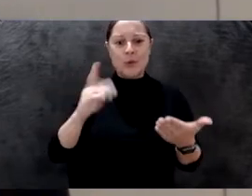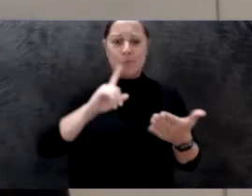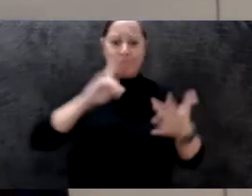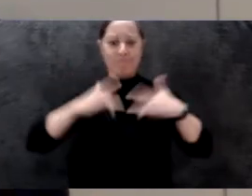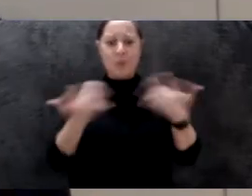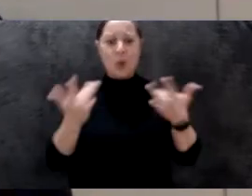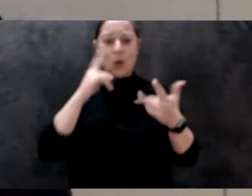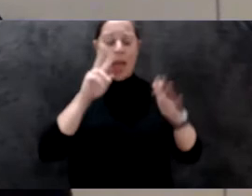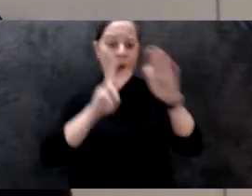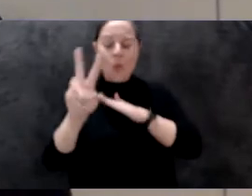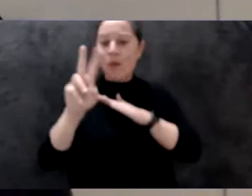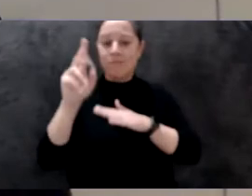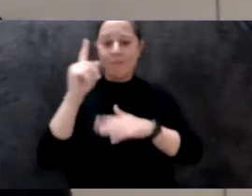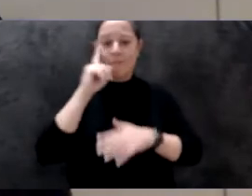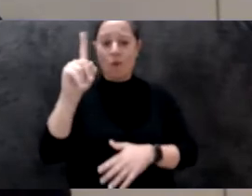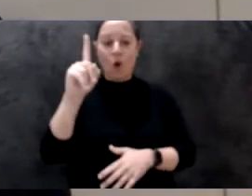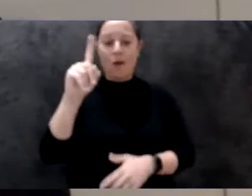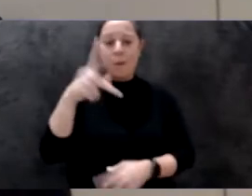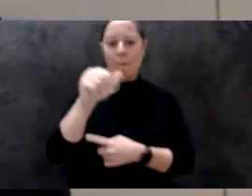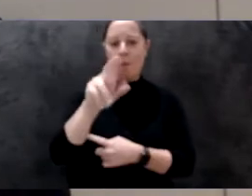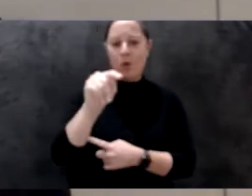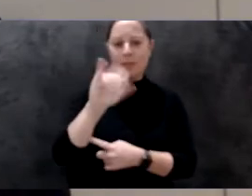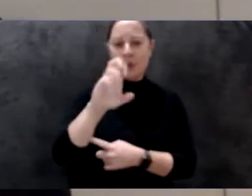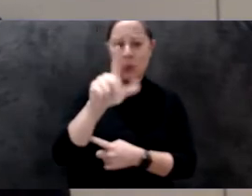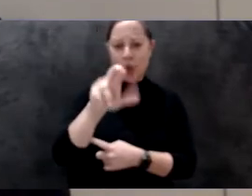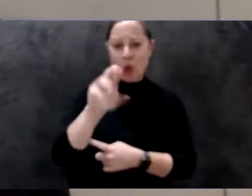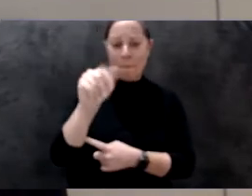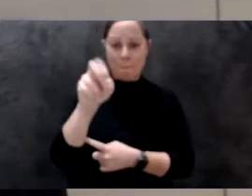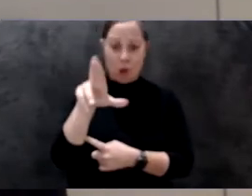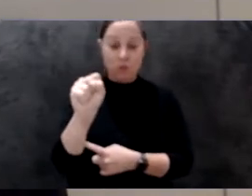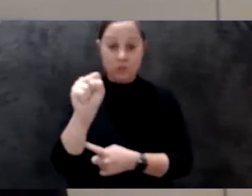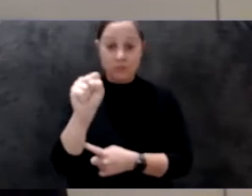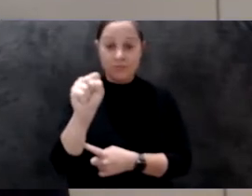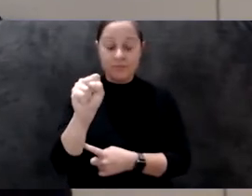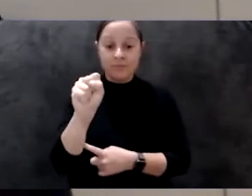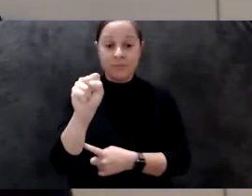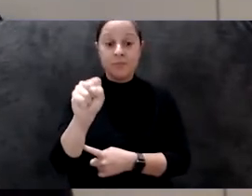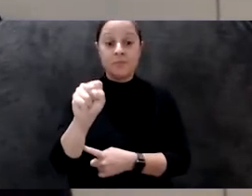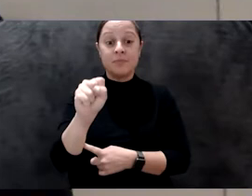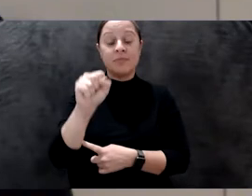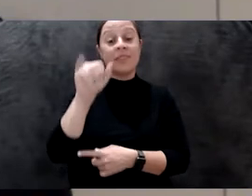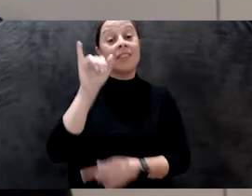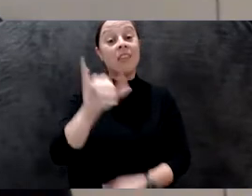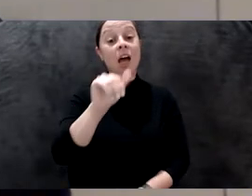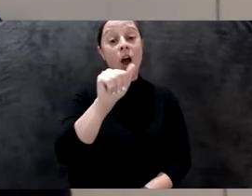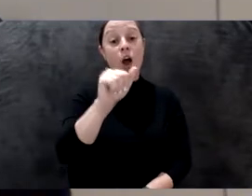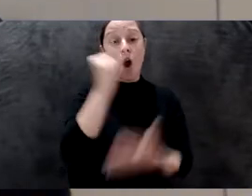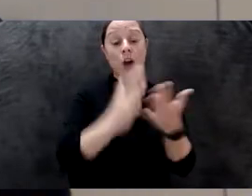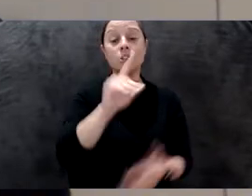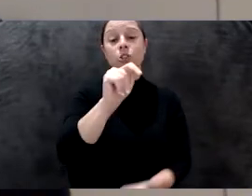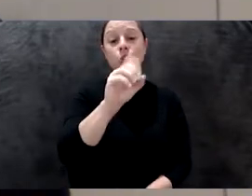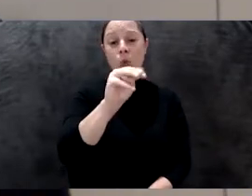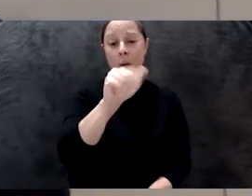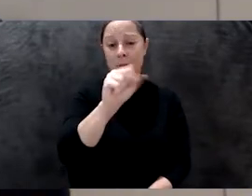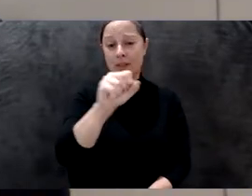conversations that will take place in conjunction with the exhibition Particular Matters by artist Tomas Saraceno on